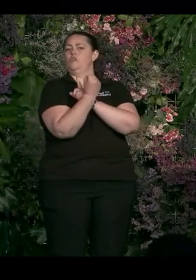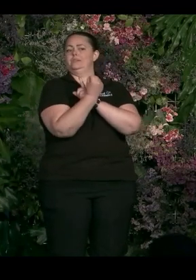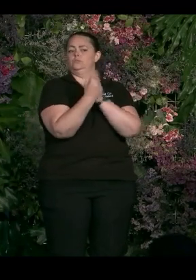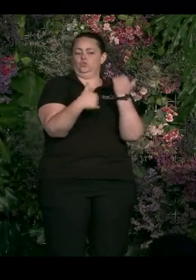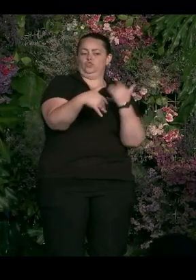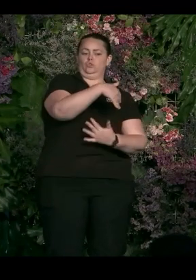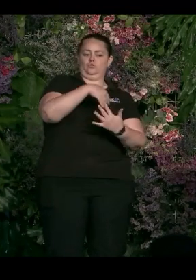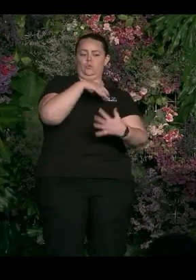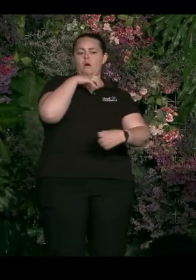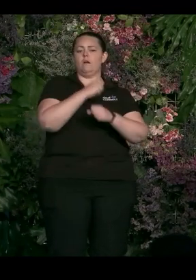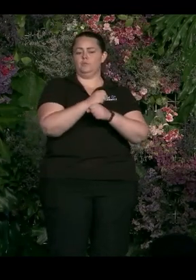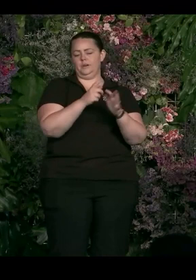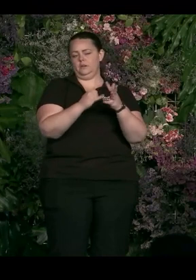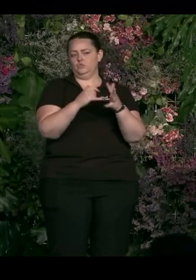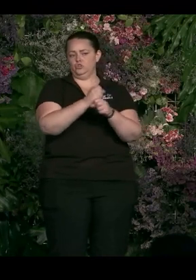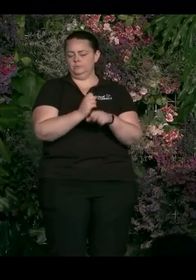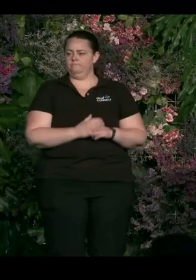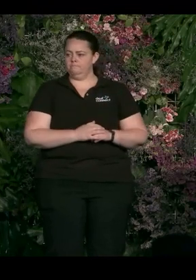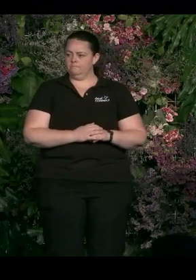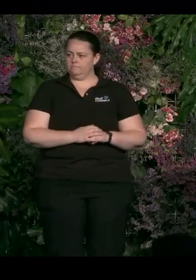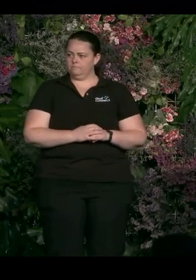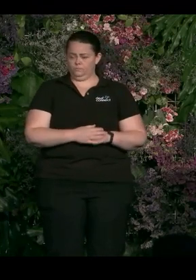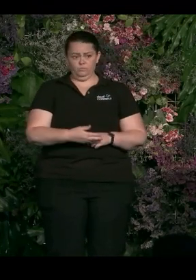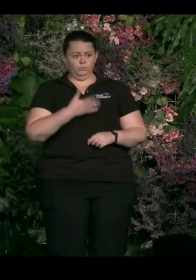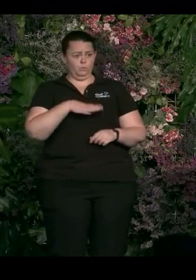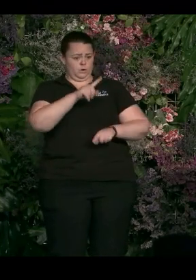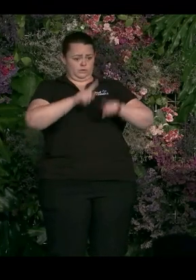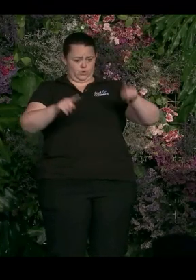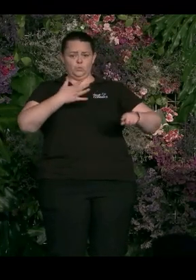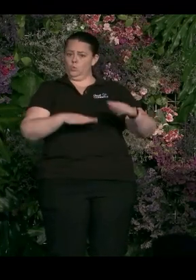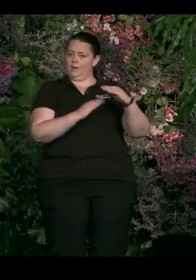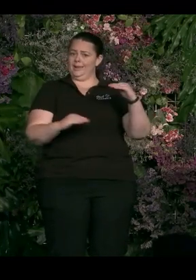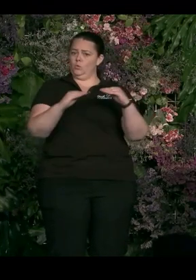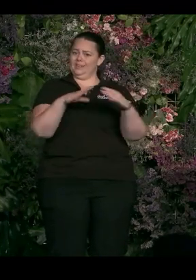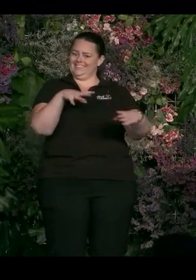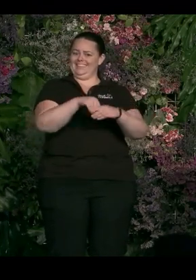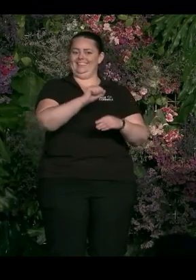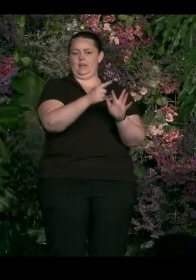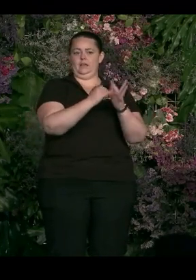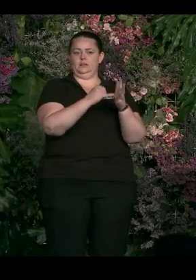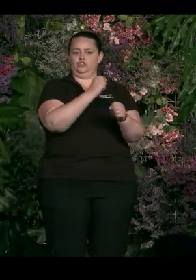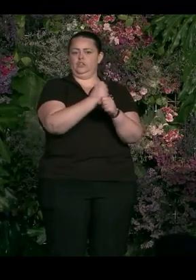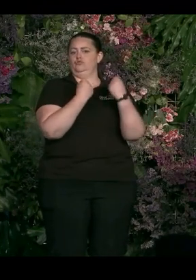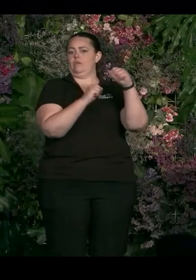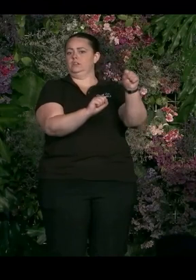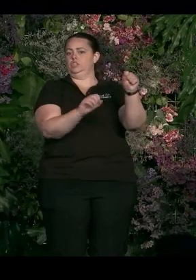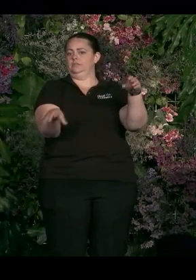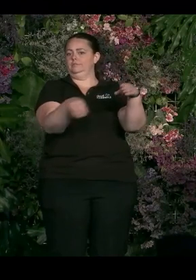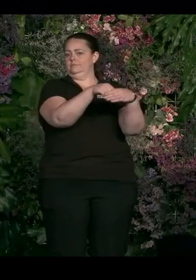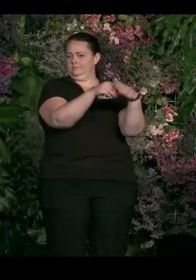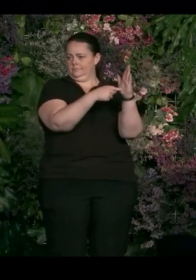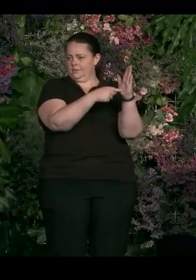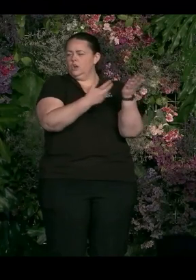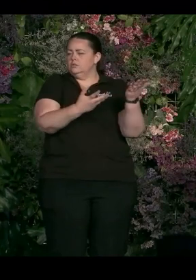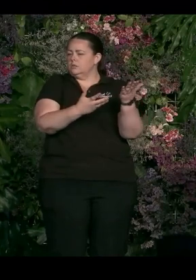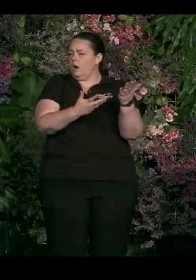10-year ambition. We're trying to embed LGBT equality into ESG strategies because it's how companies have to do business. So the profit motive is